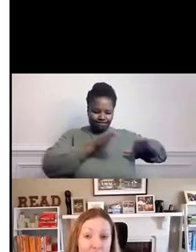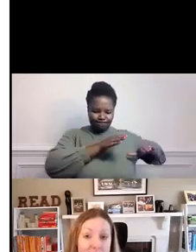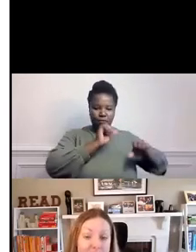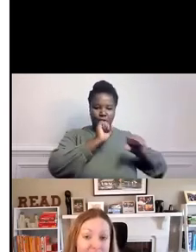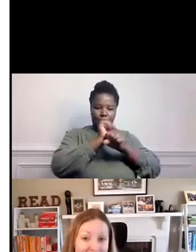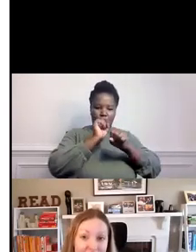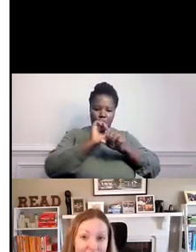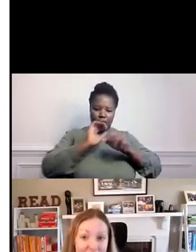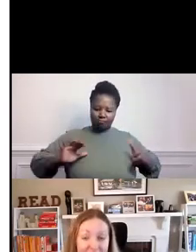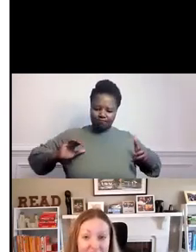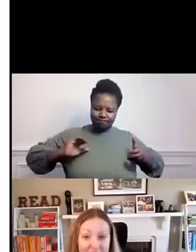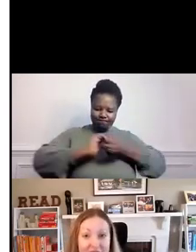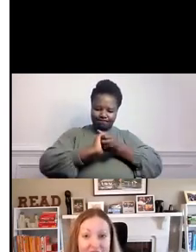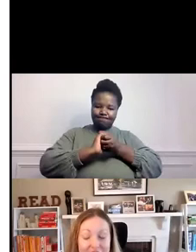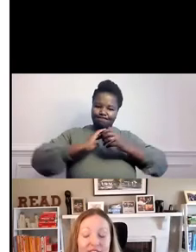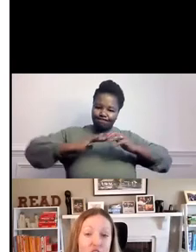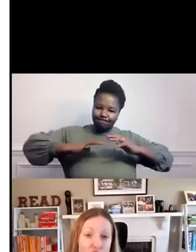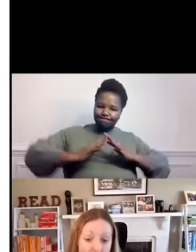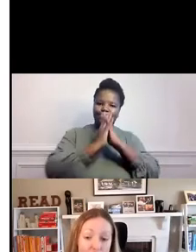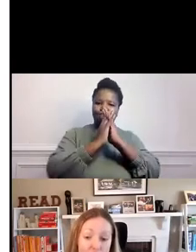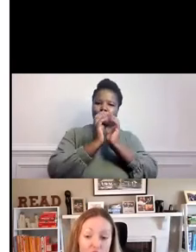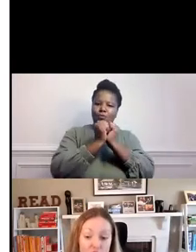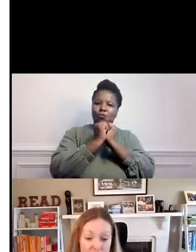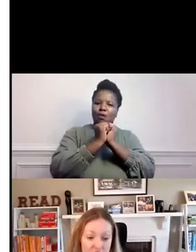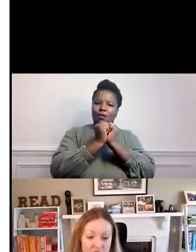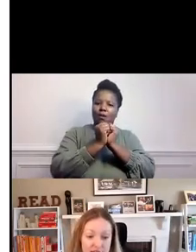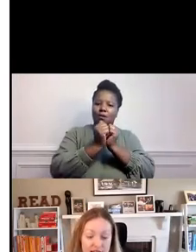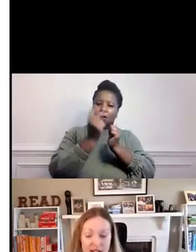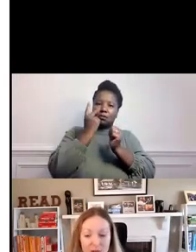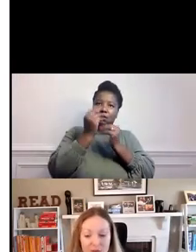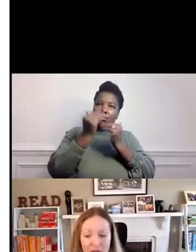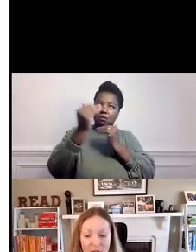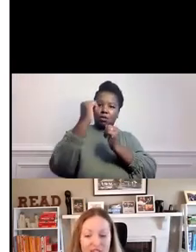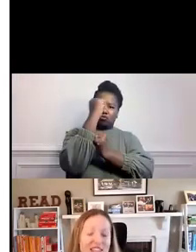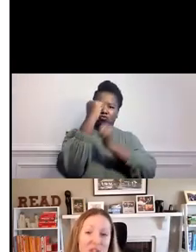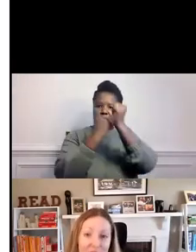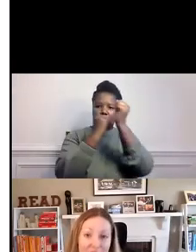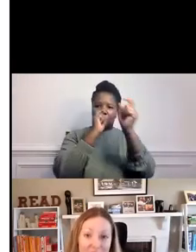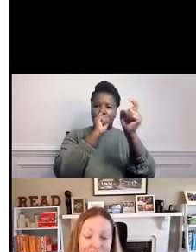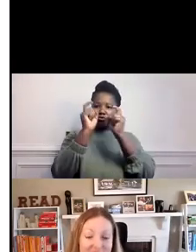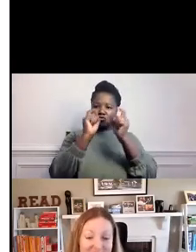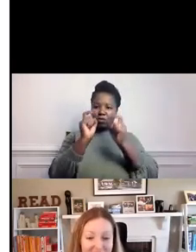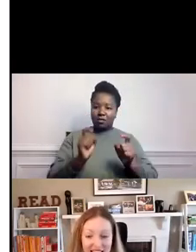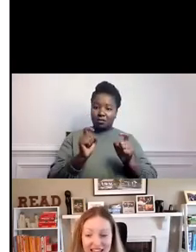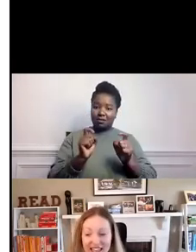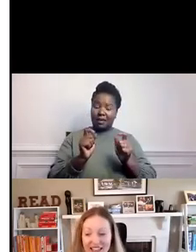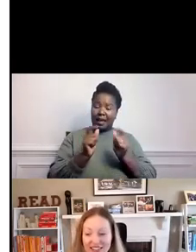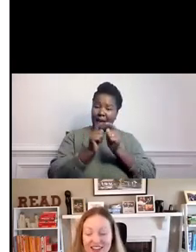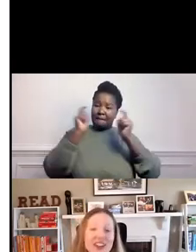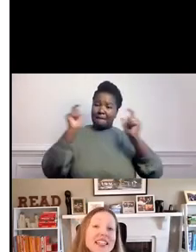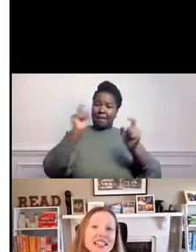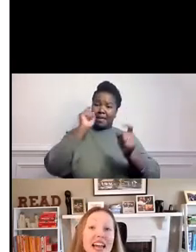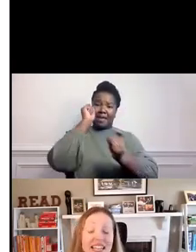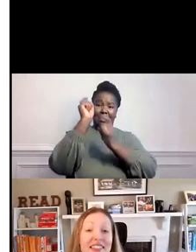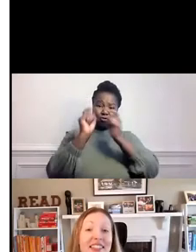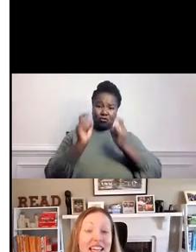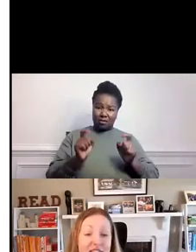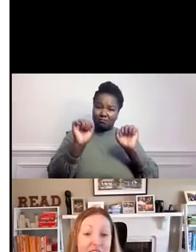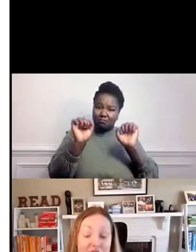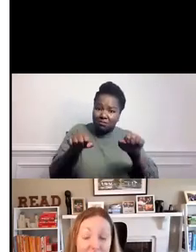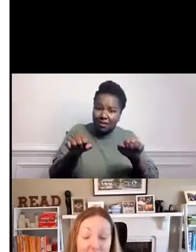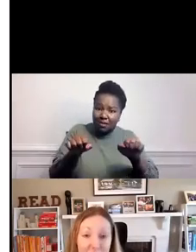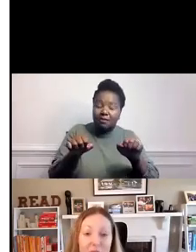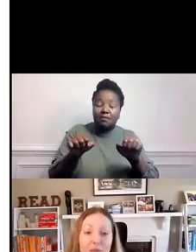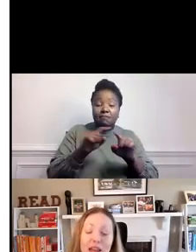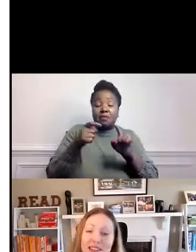towards significant and even structural changes. With this one, we say there is light at